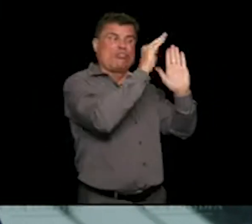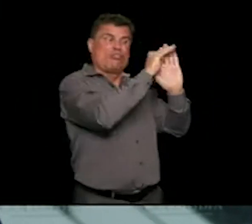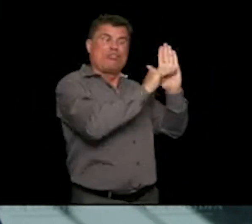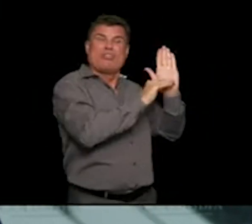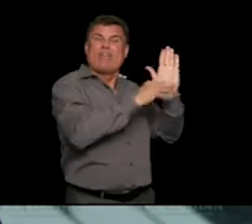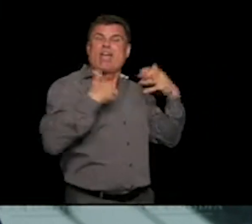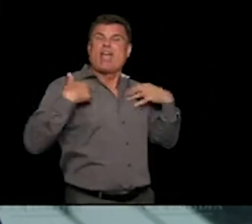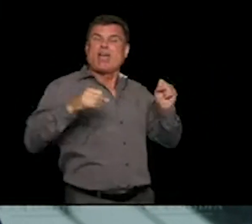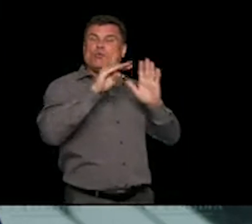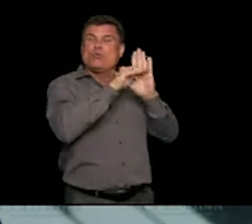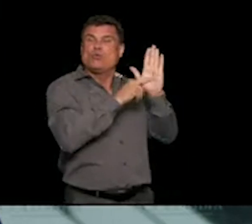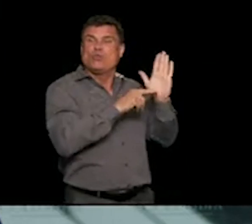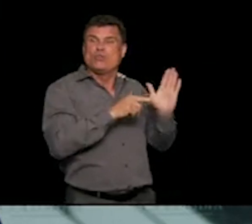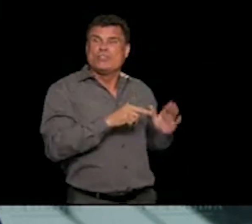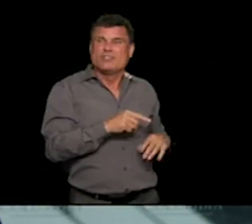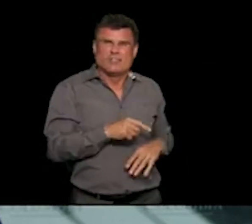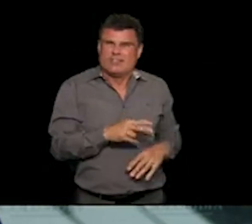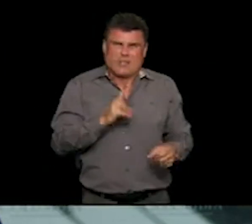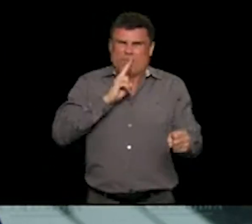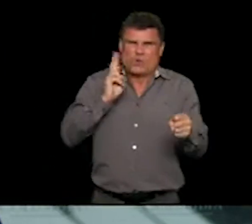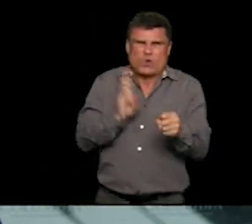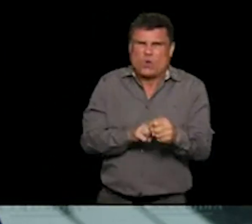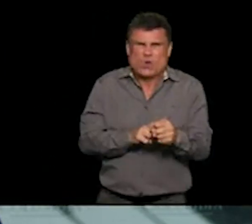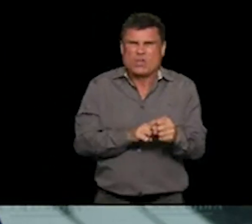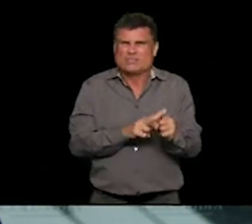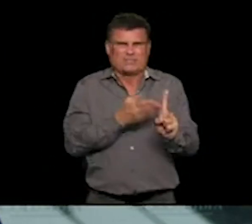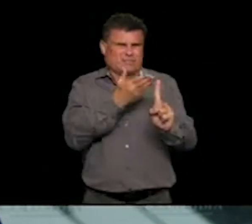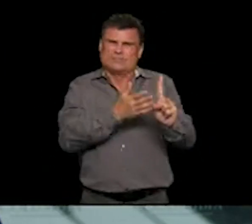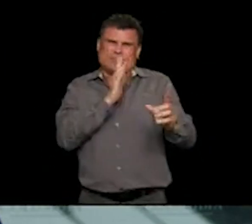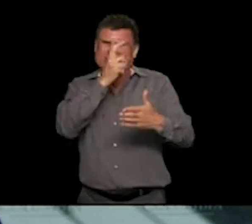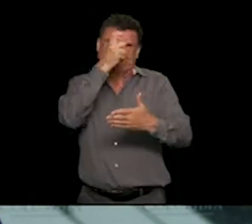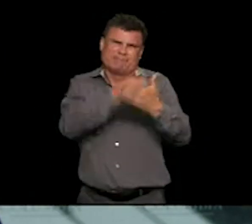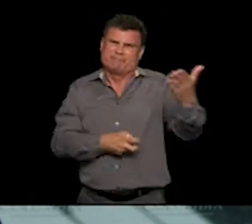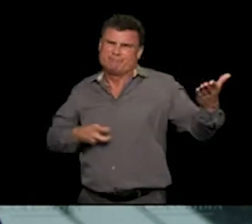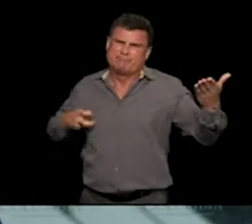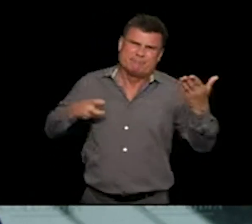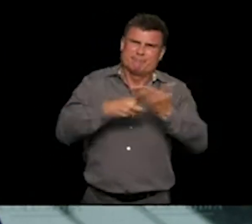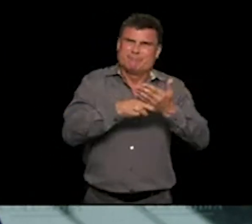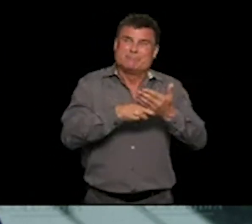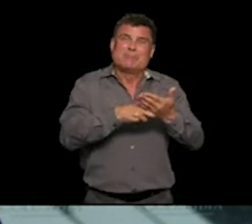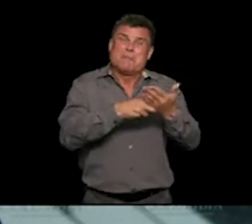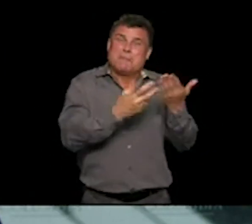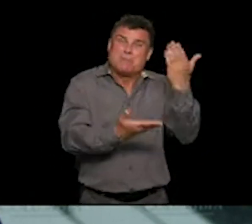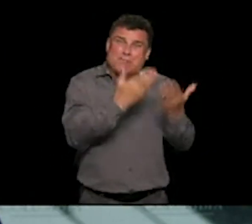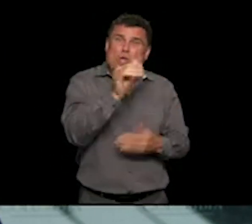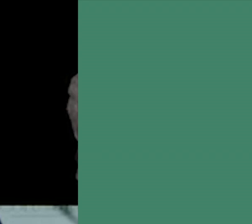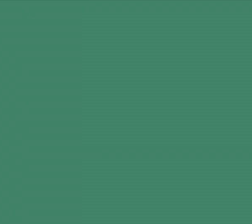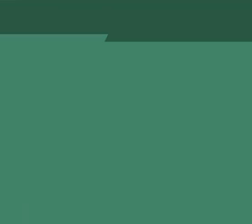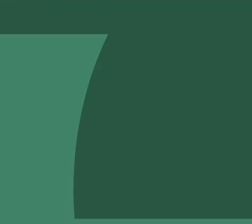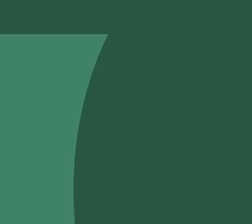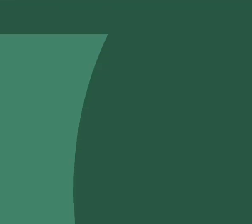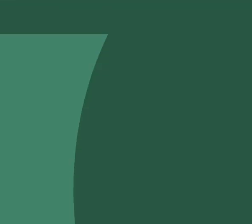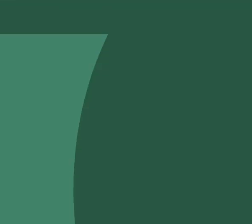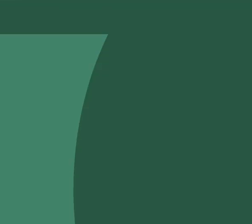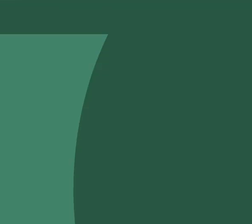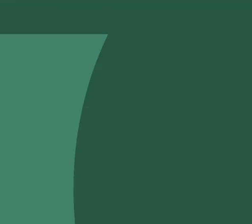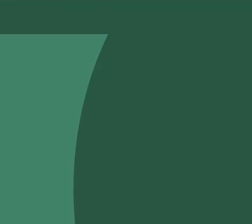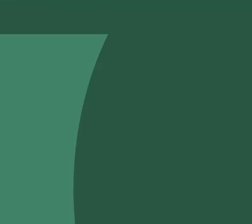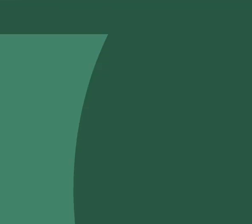well be potential of criminal charges that could follow from something like that.